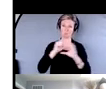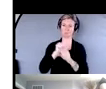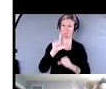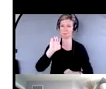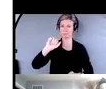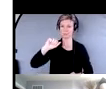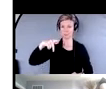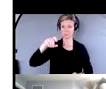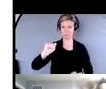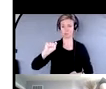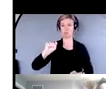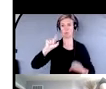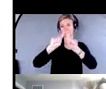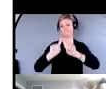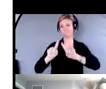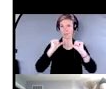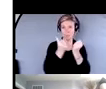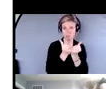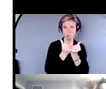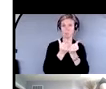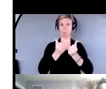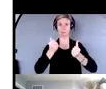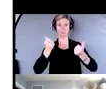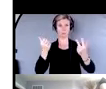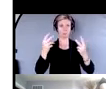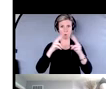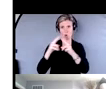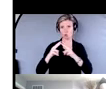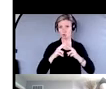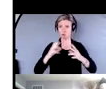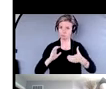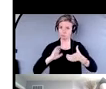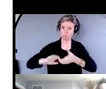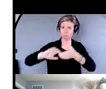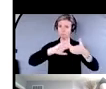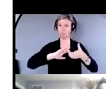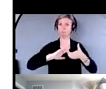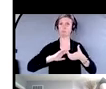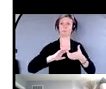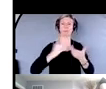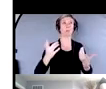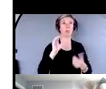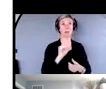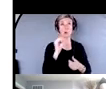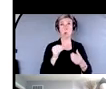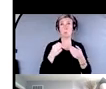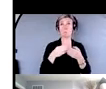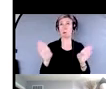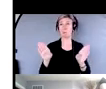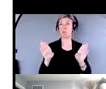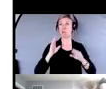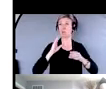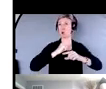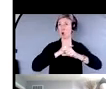including LDB's Prevention Ontario, and Ontario Public Guardian trustee. There's many organizations, banking,